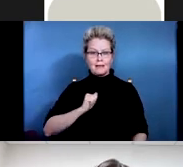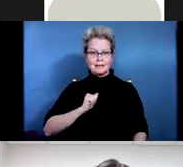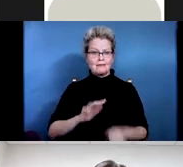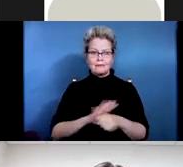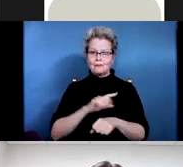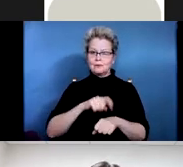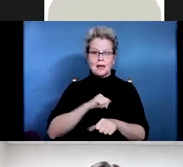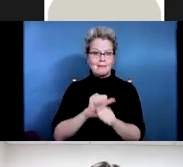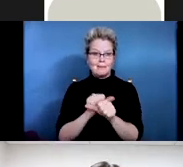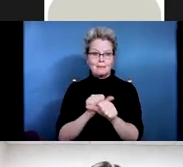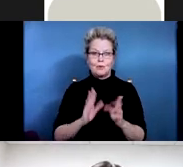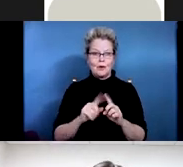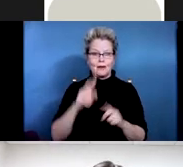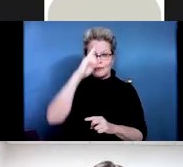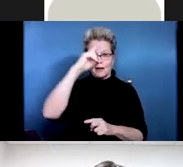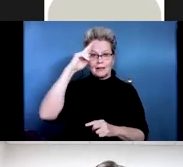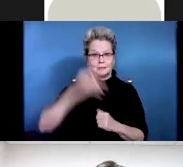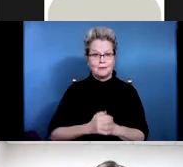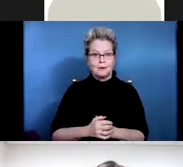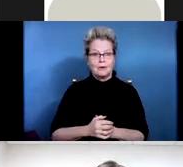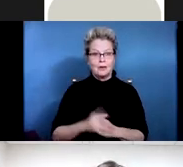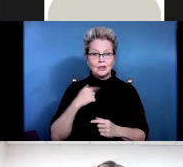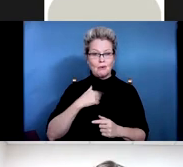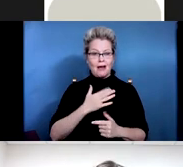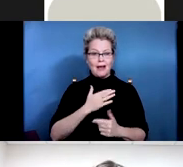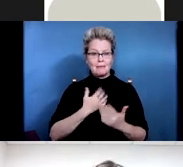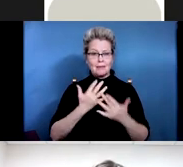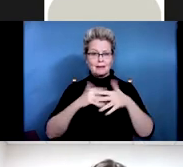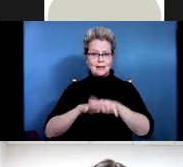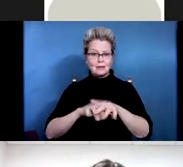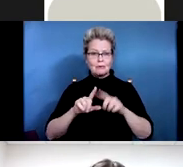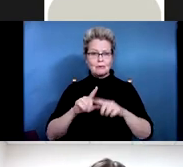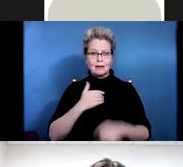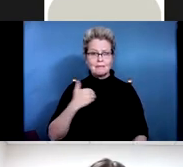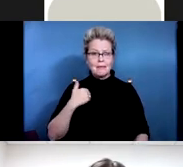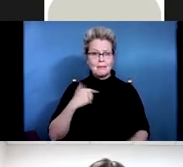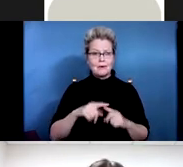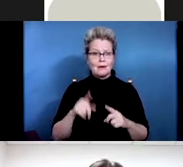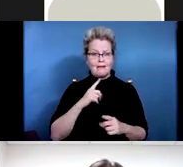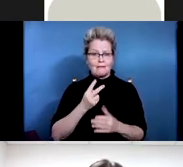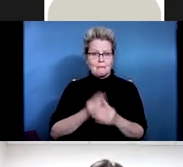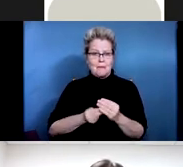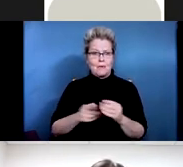the hospital. Therefore, I'm an integrated member of the inpatient and outpatient spinal cord injury departments.